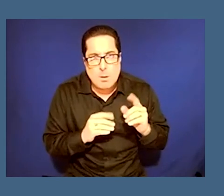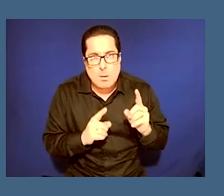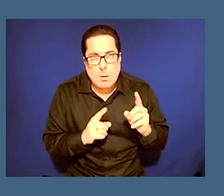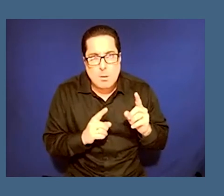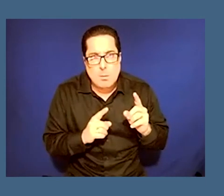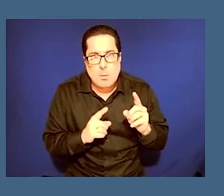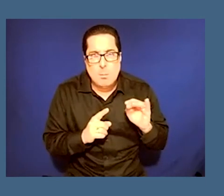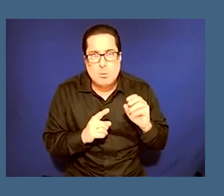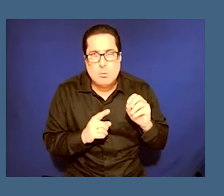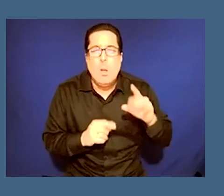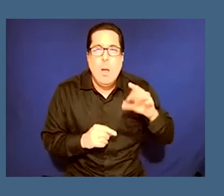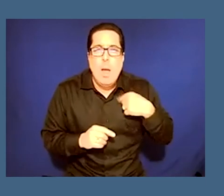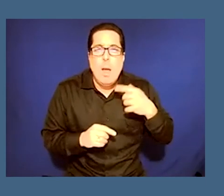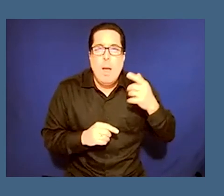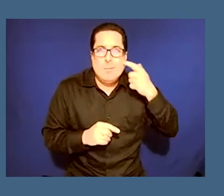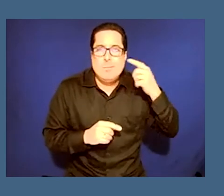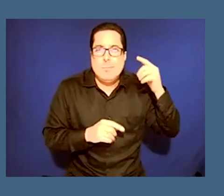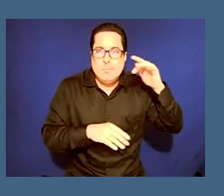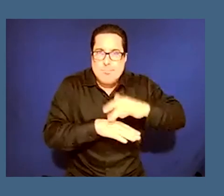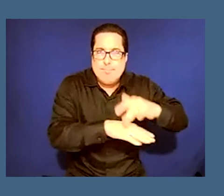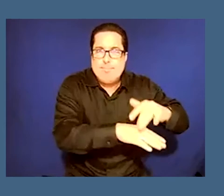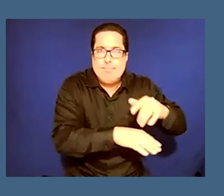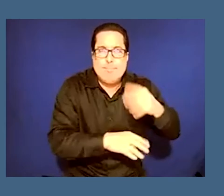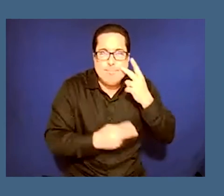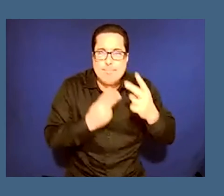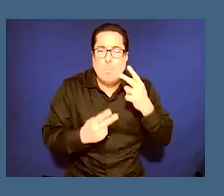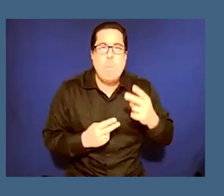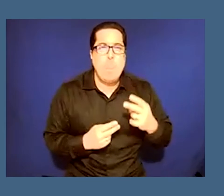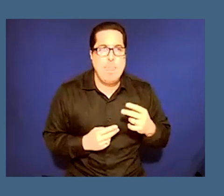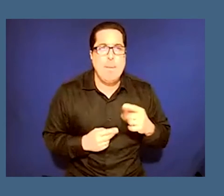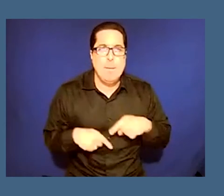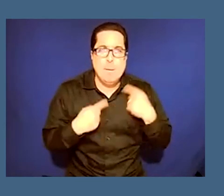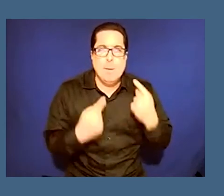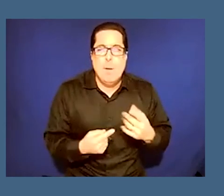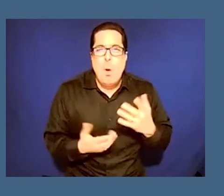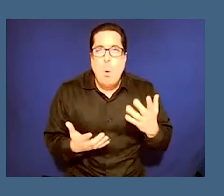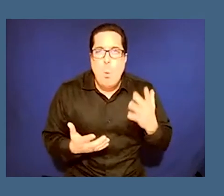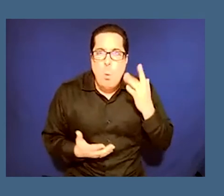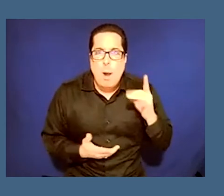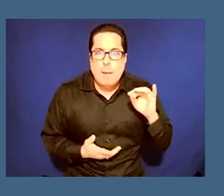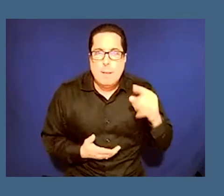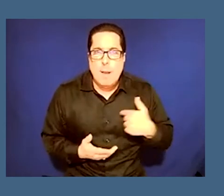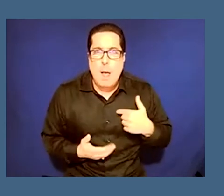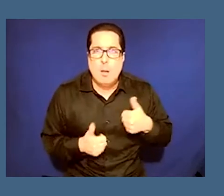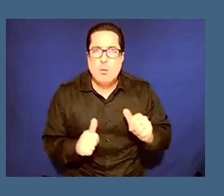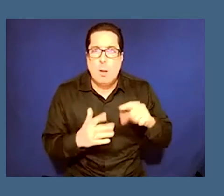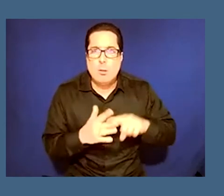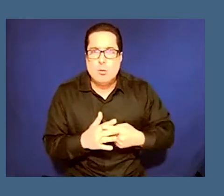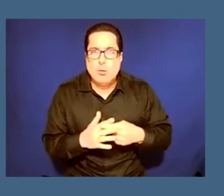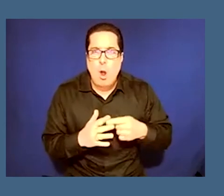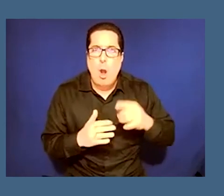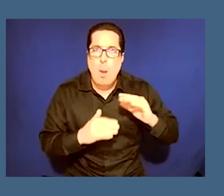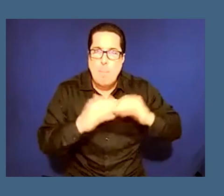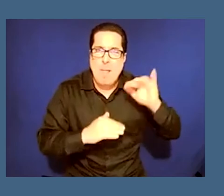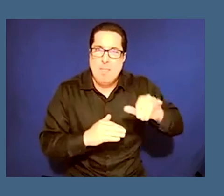came to me i've been learning over the years and um why did i try to start to build this museum